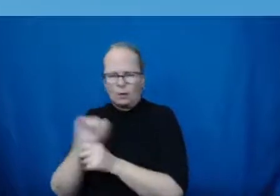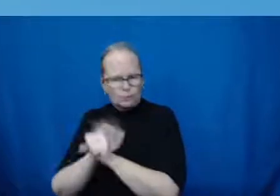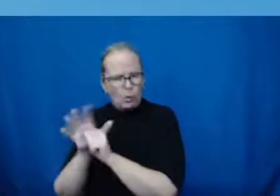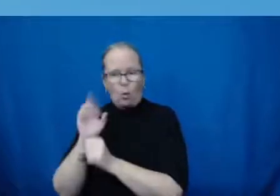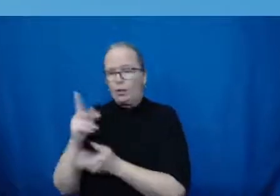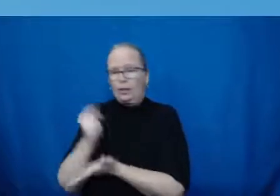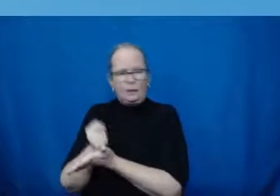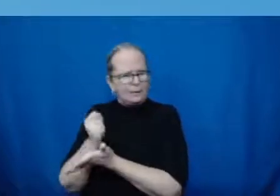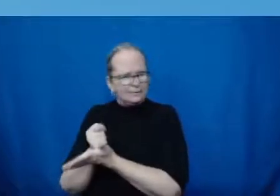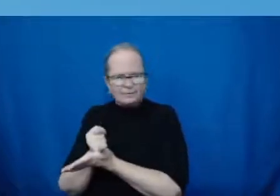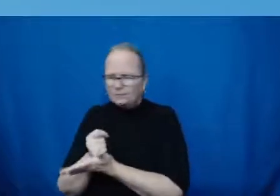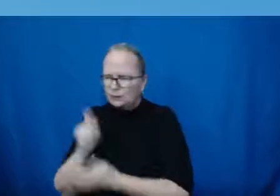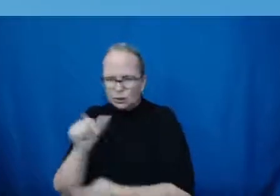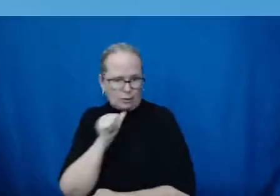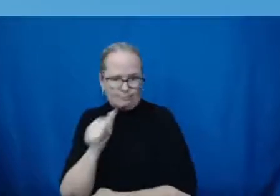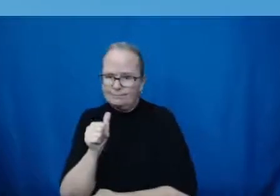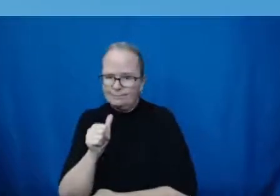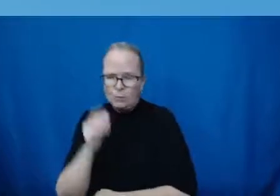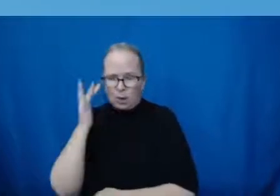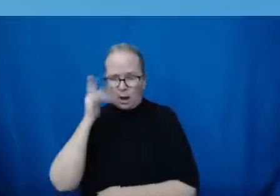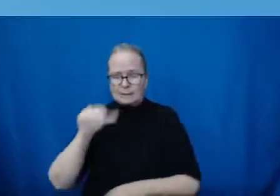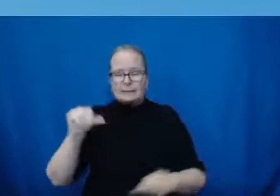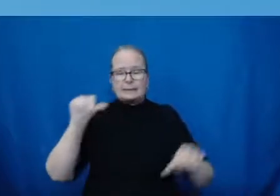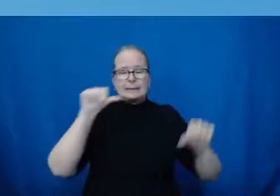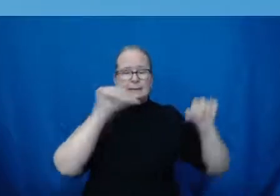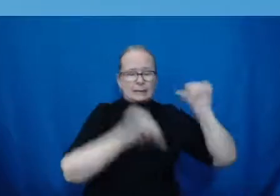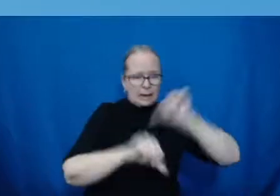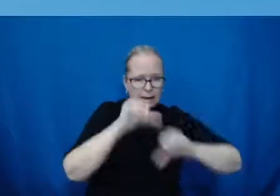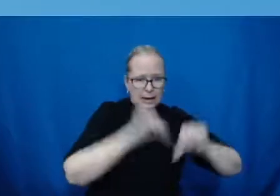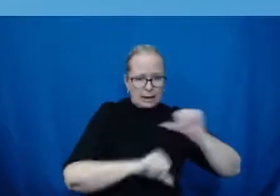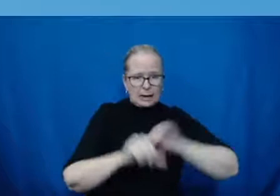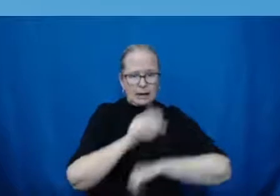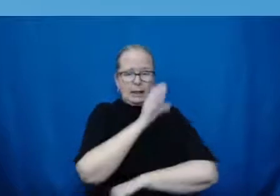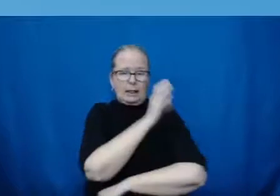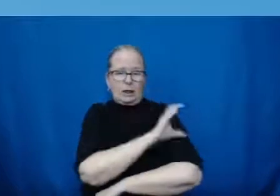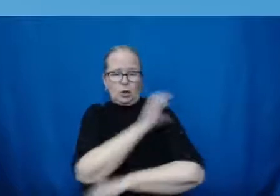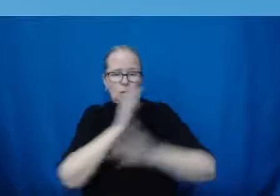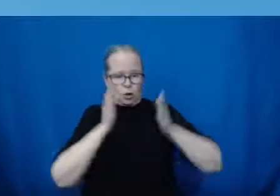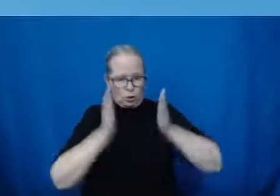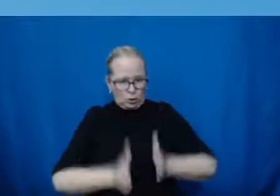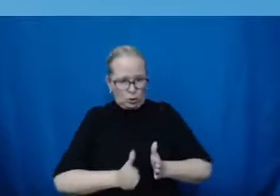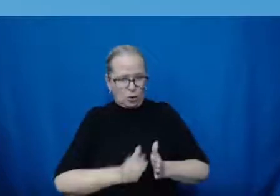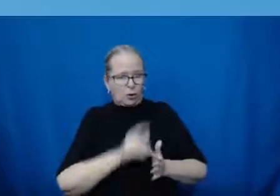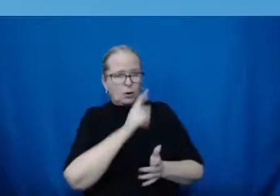relevant clinical trial that they're eligible for, that they should be considered for that. Next slide, please.